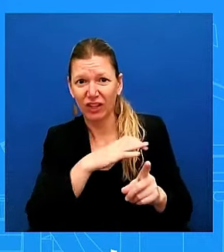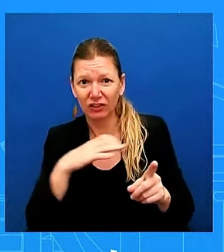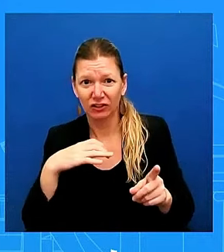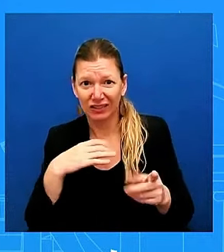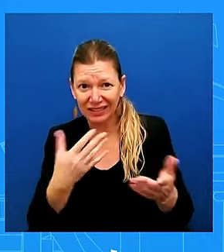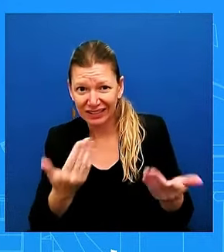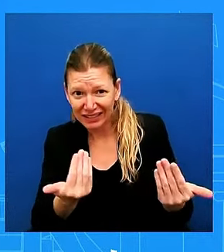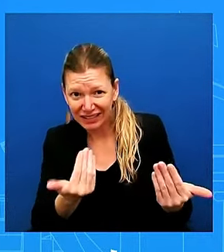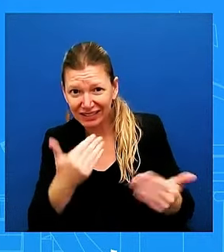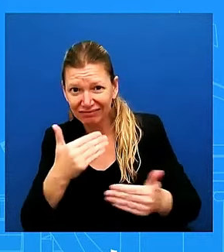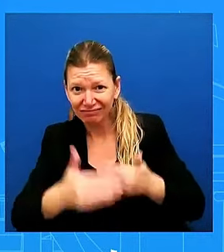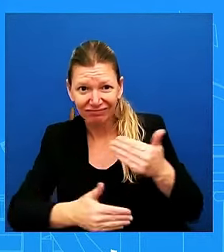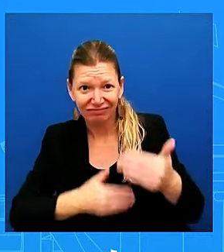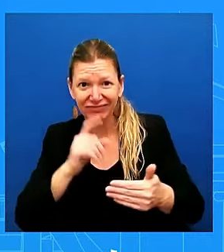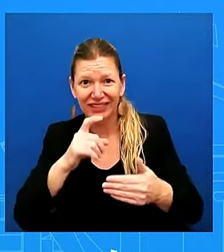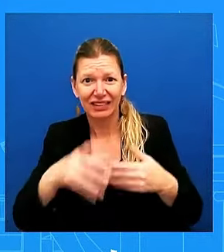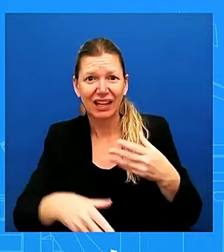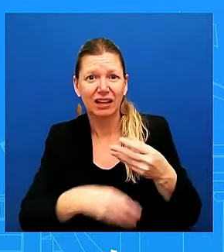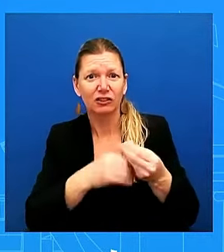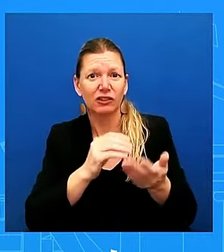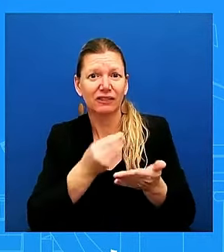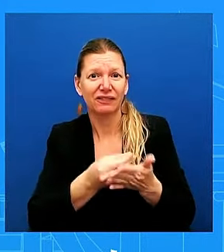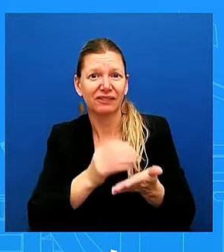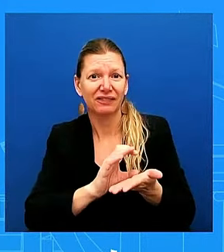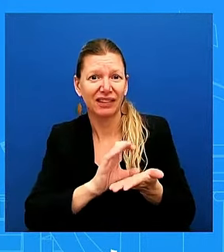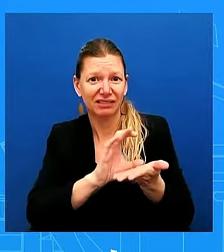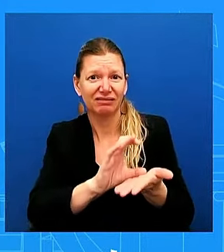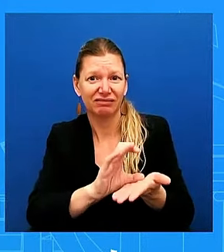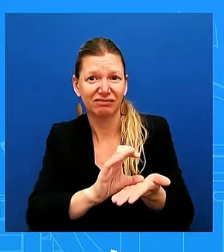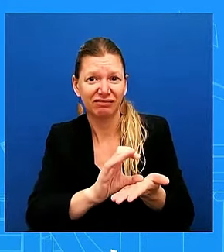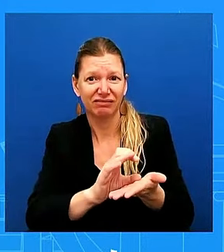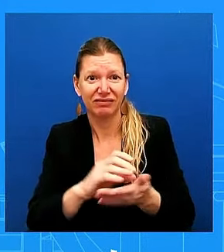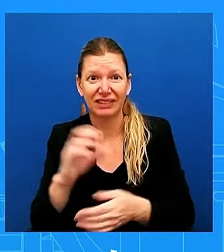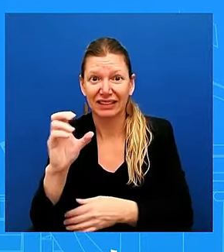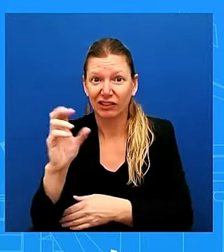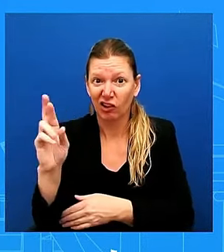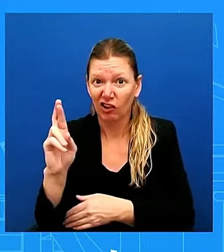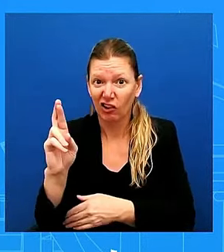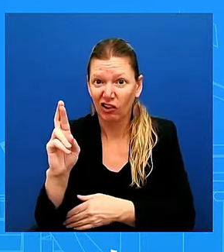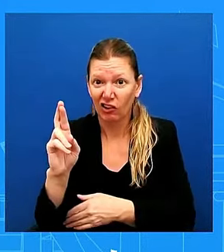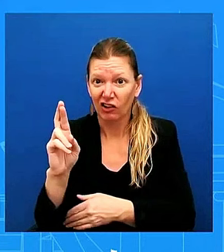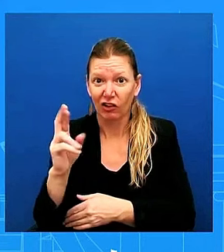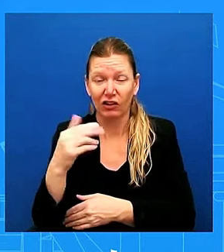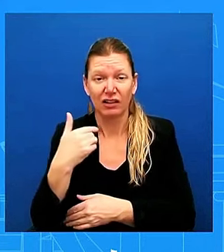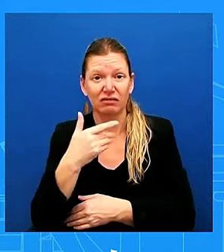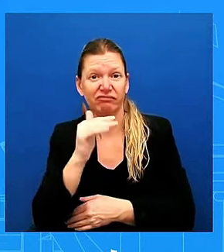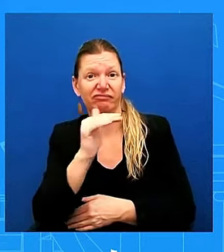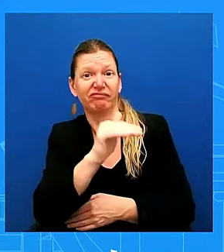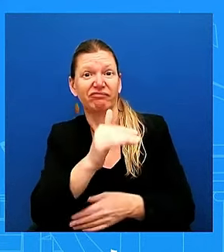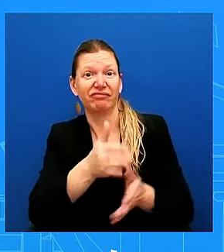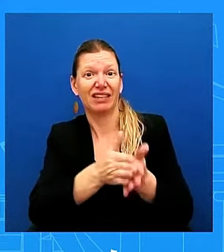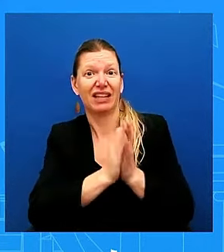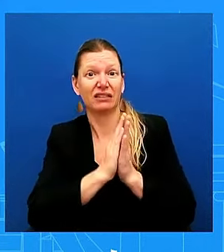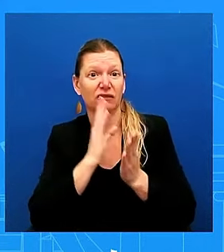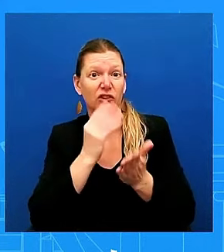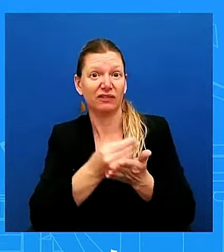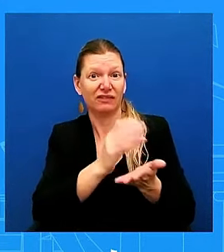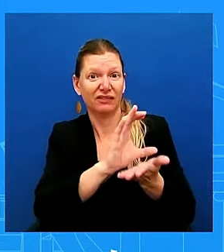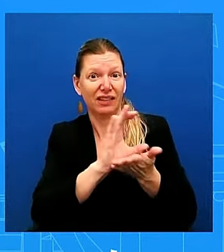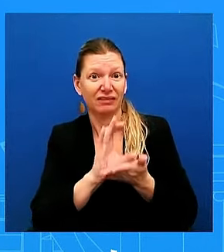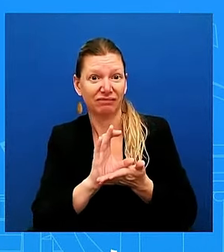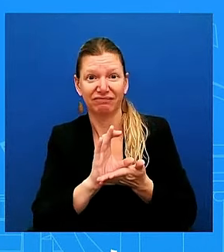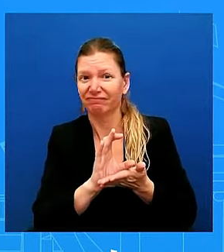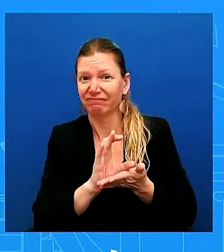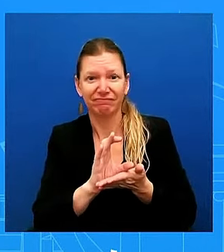there was a robust ask, uh, for, uh, funding, uh, for disaster funding, and that didn't make it in the bipartisan CR. And so